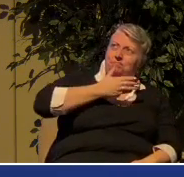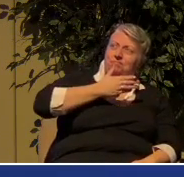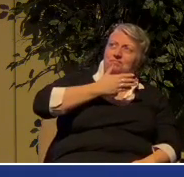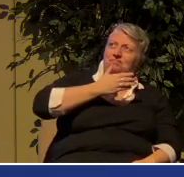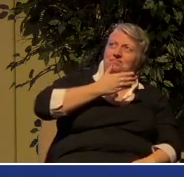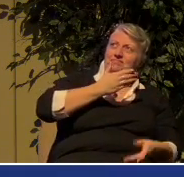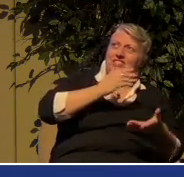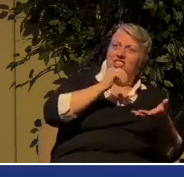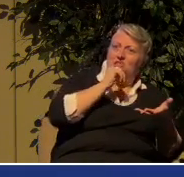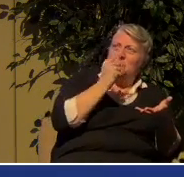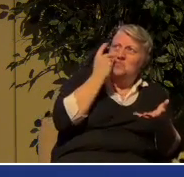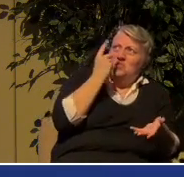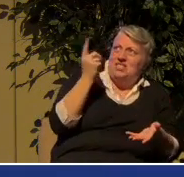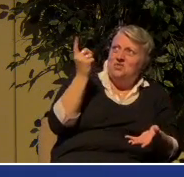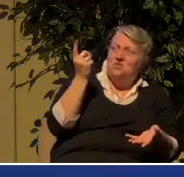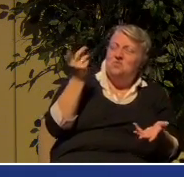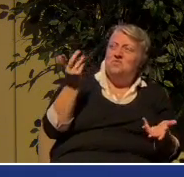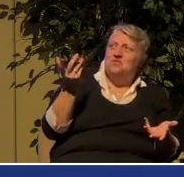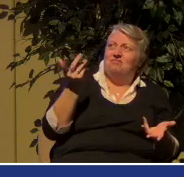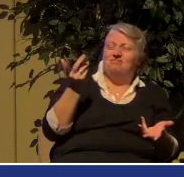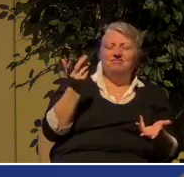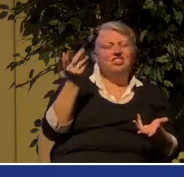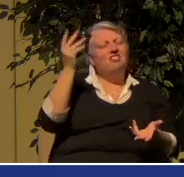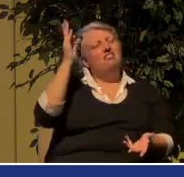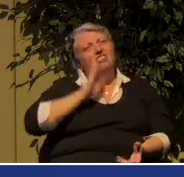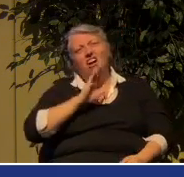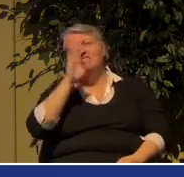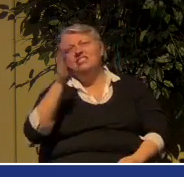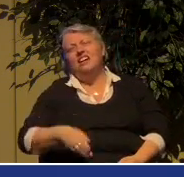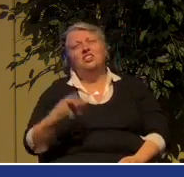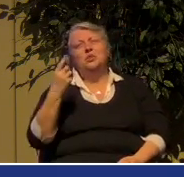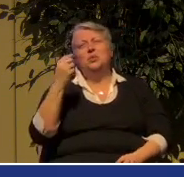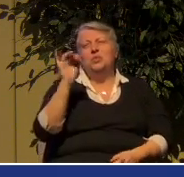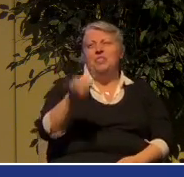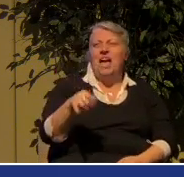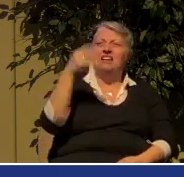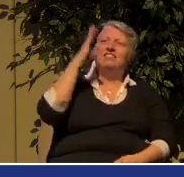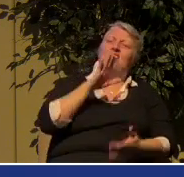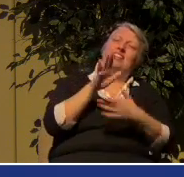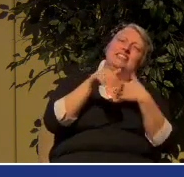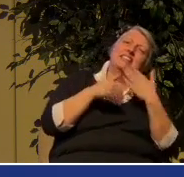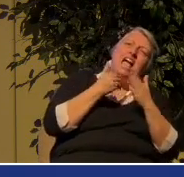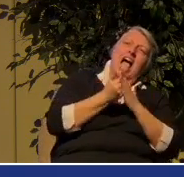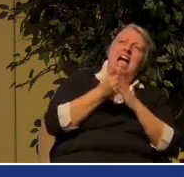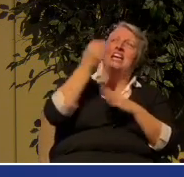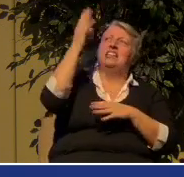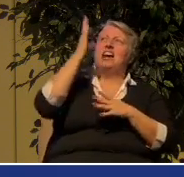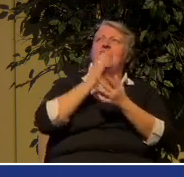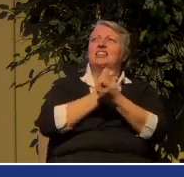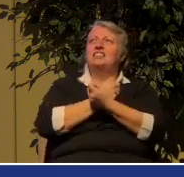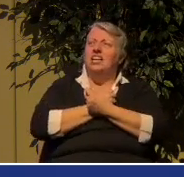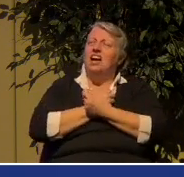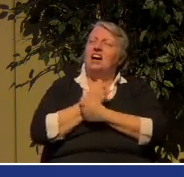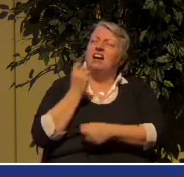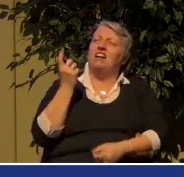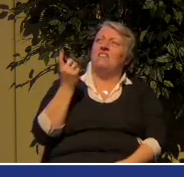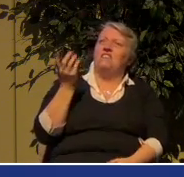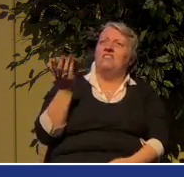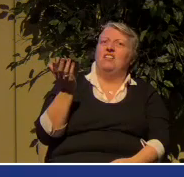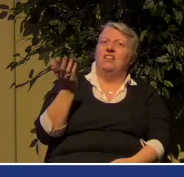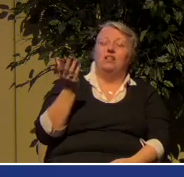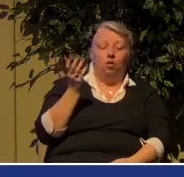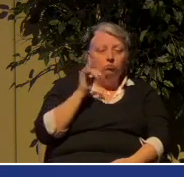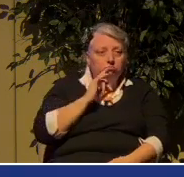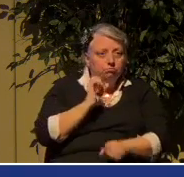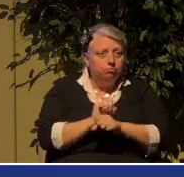And they say, oh, God would never do that because God is kind and God is loving. He is